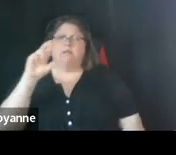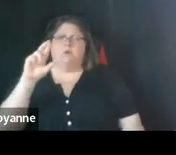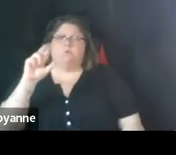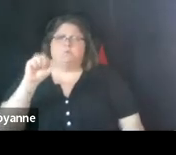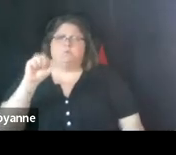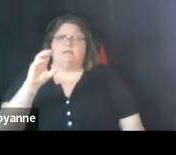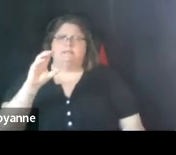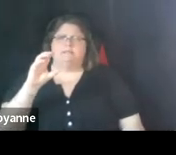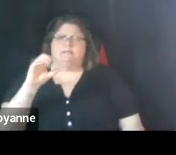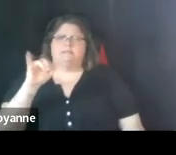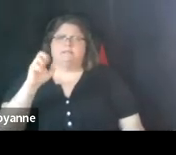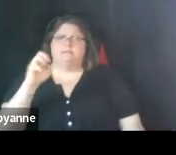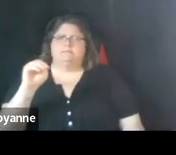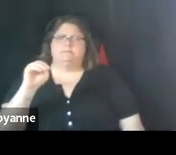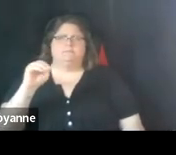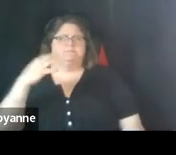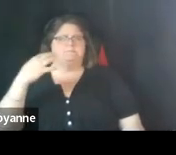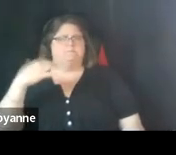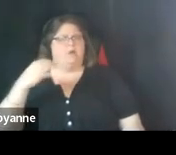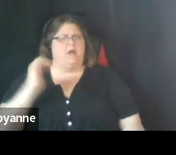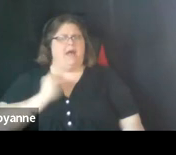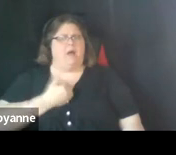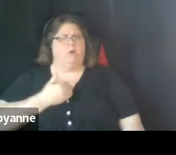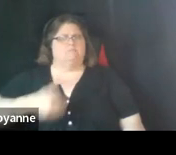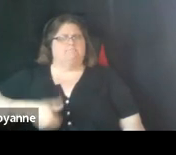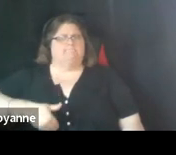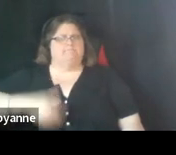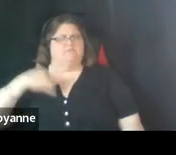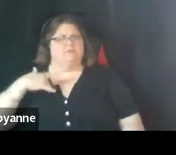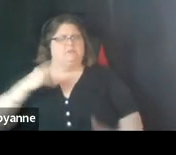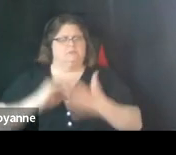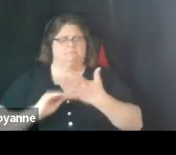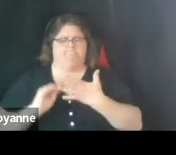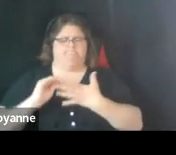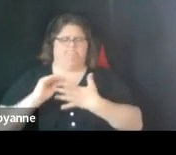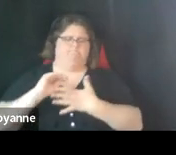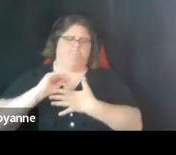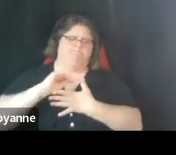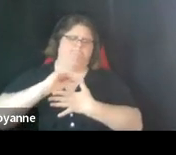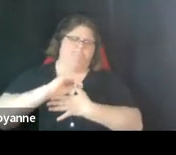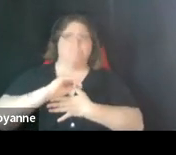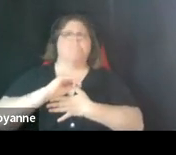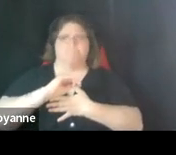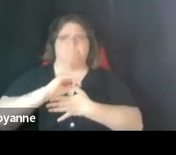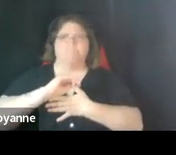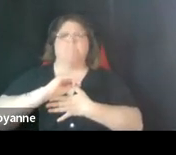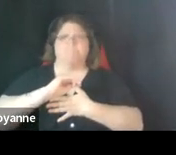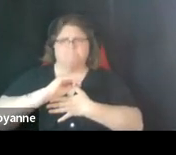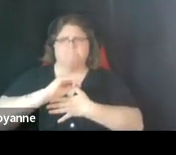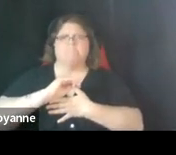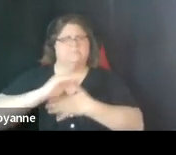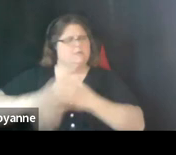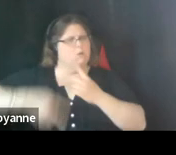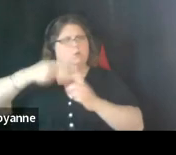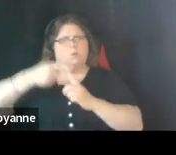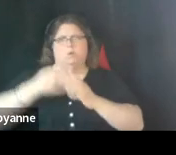and as you see in blue line there that has been added in in addition to equity coherence and innovation um